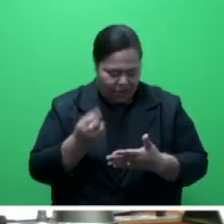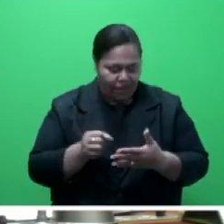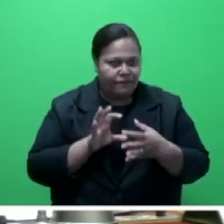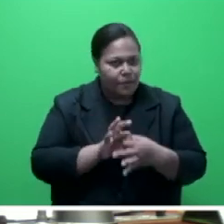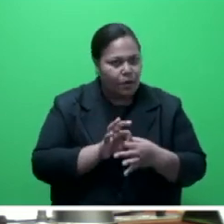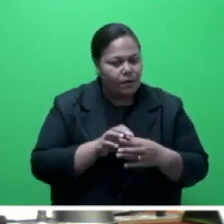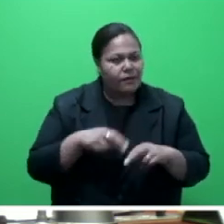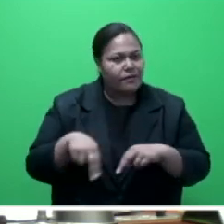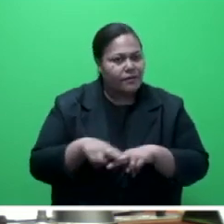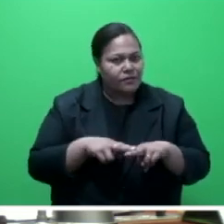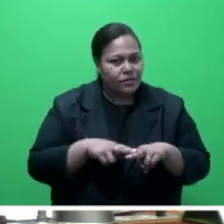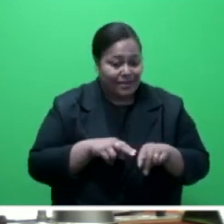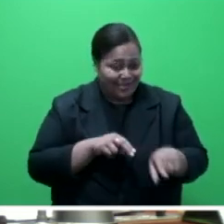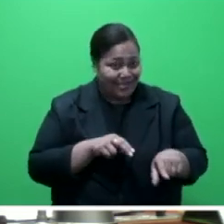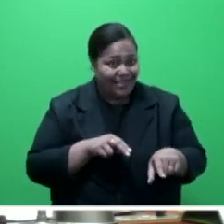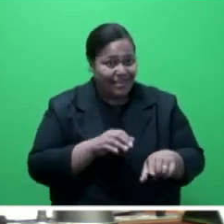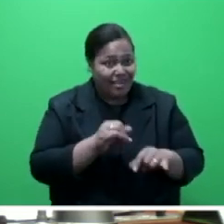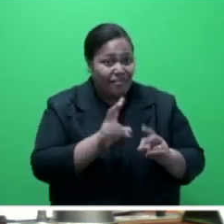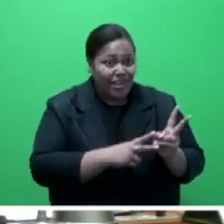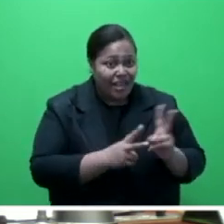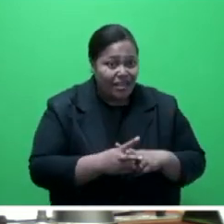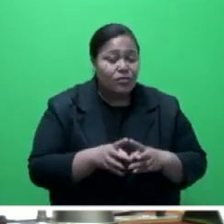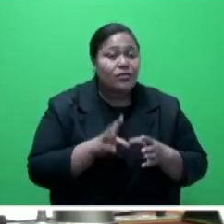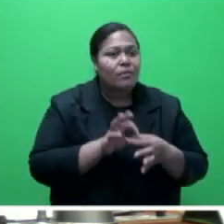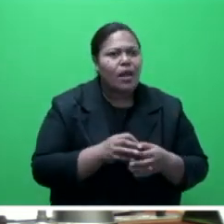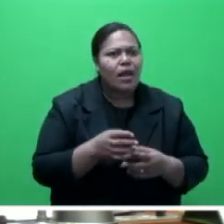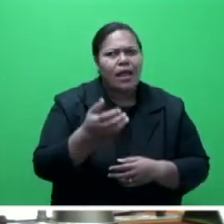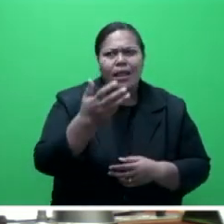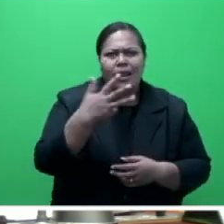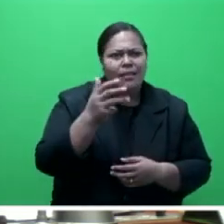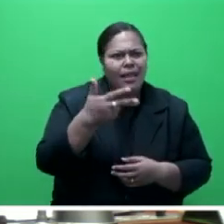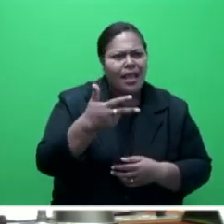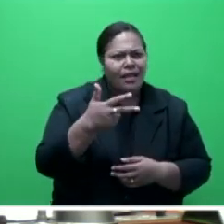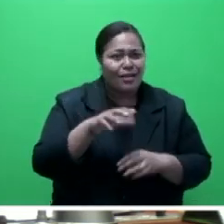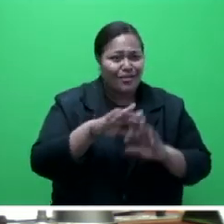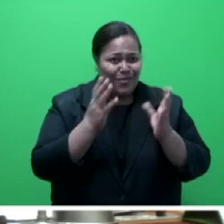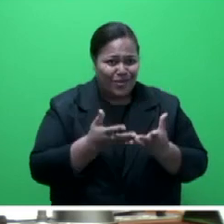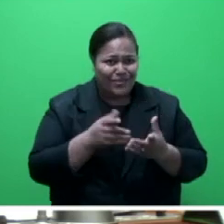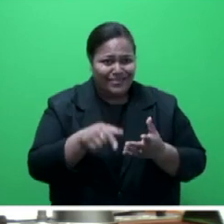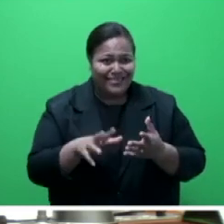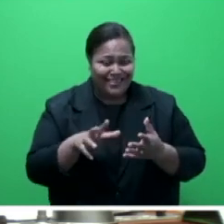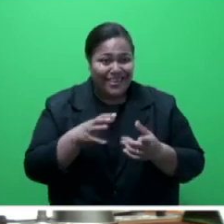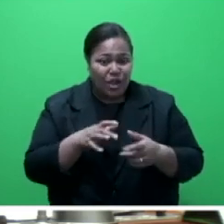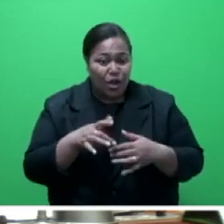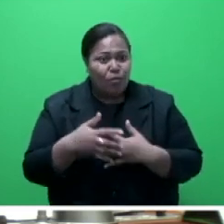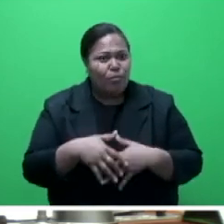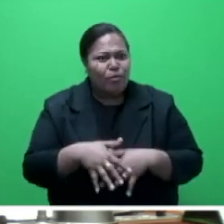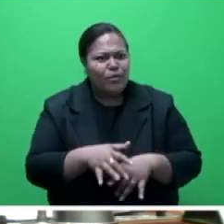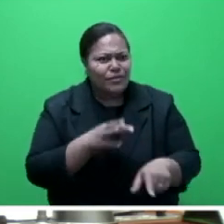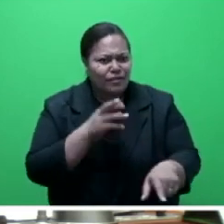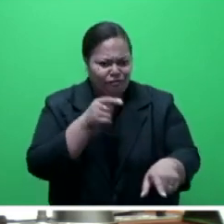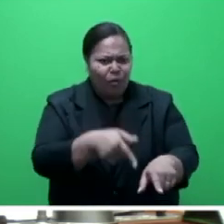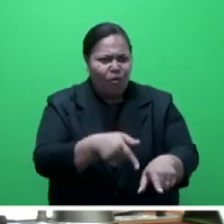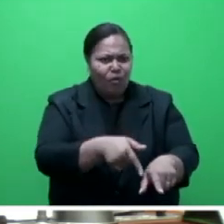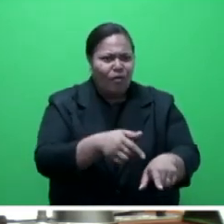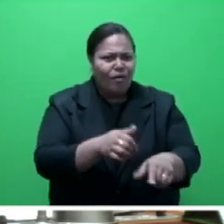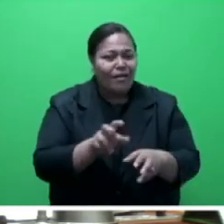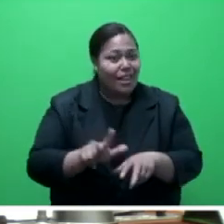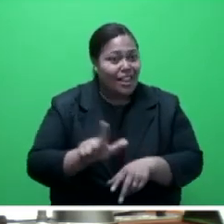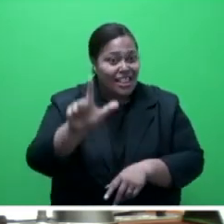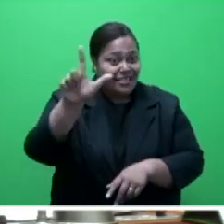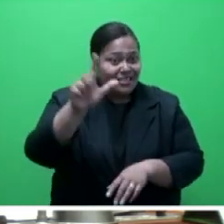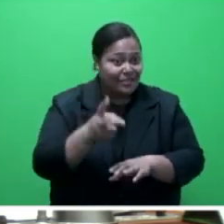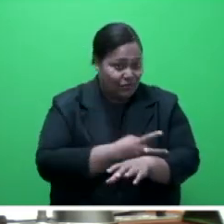a strong goal for the species containing approximately 98 percent of the world's population, estimated to be between 10,000 to 13